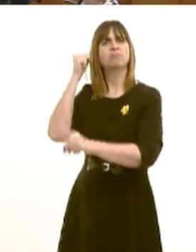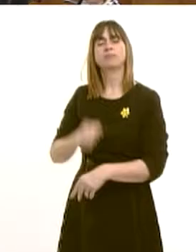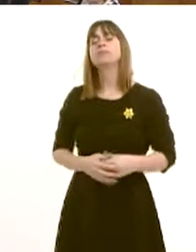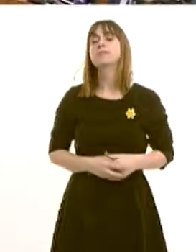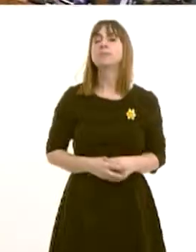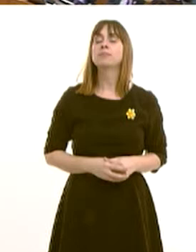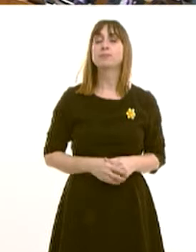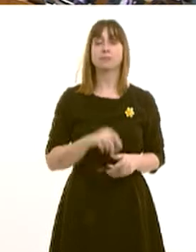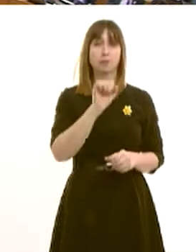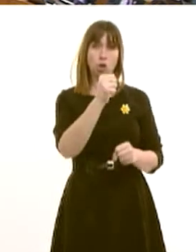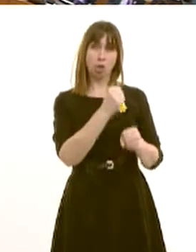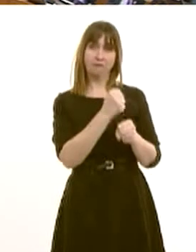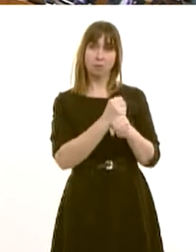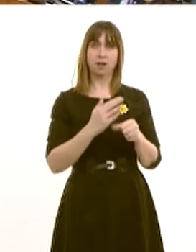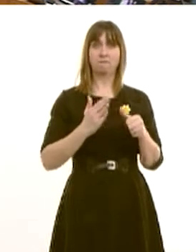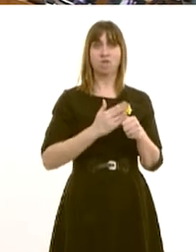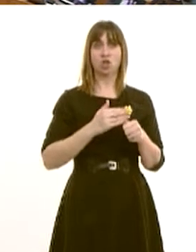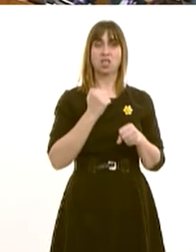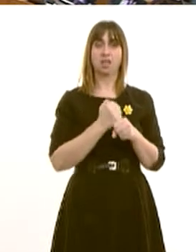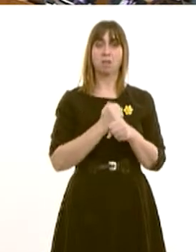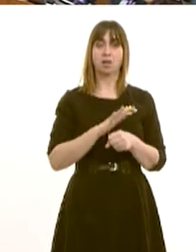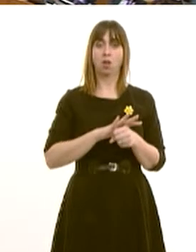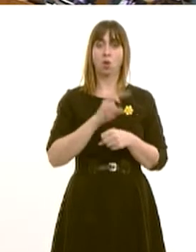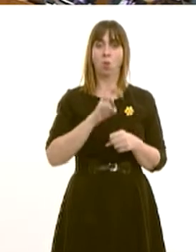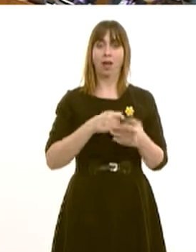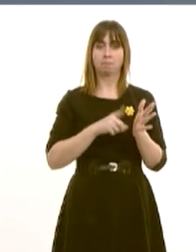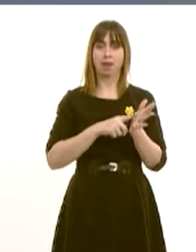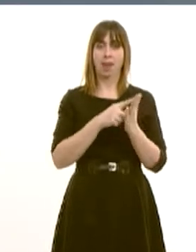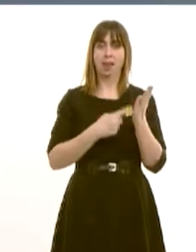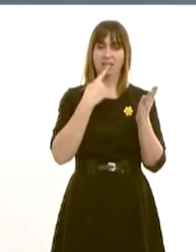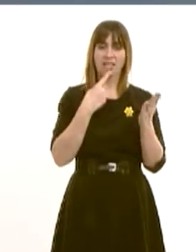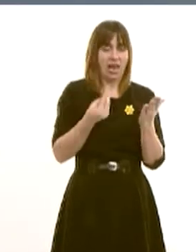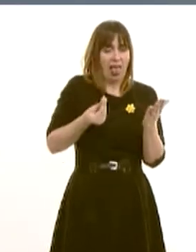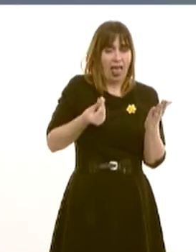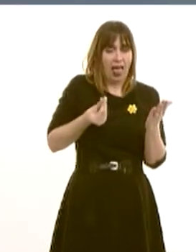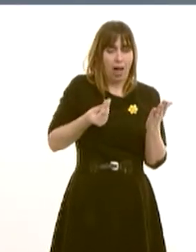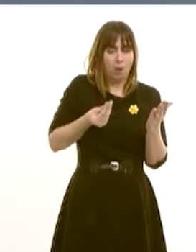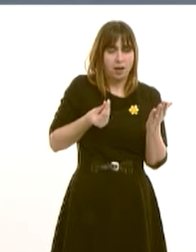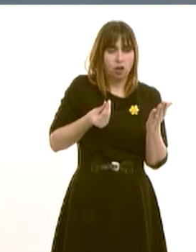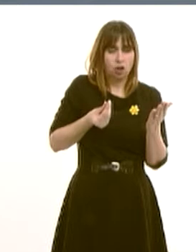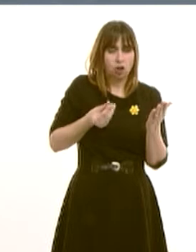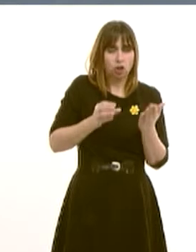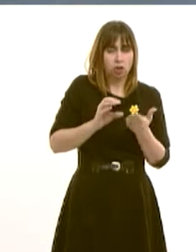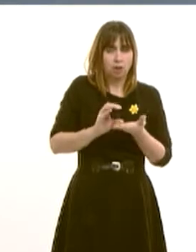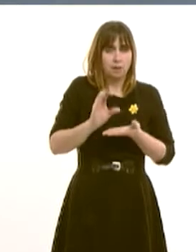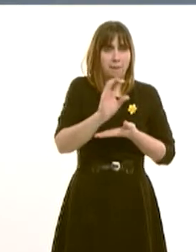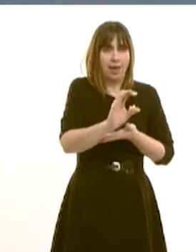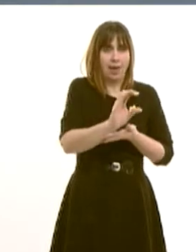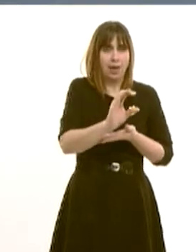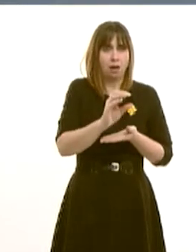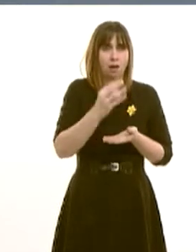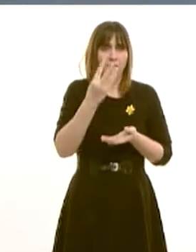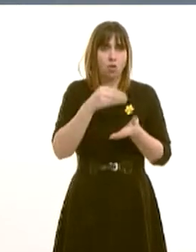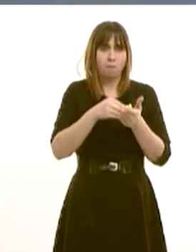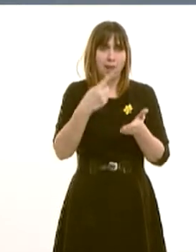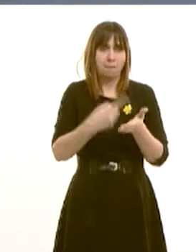Your government's first local government, Wales Bill, detailed total costs to the Local Democracy Boundary Commission for Wales of over £4